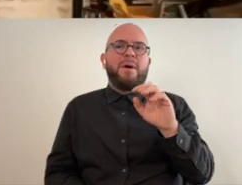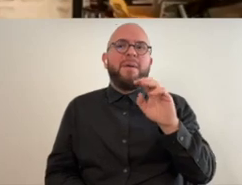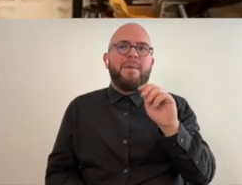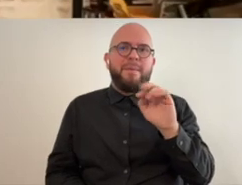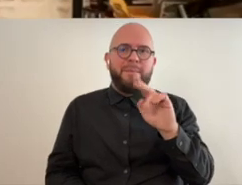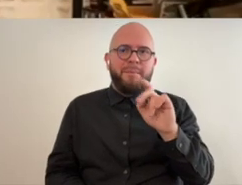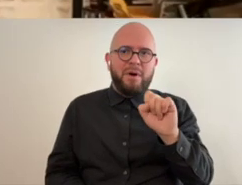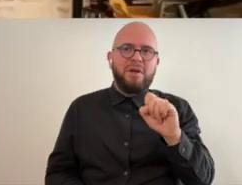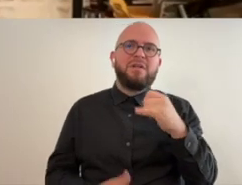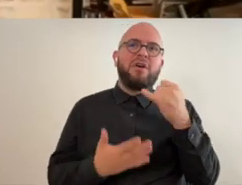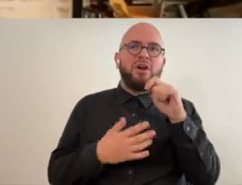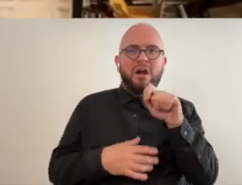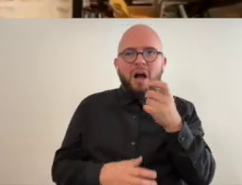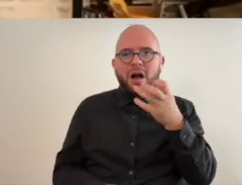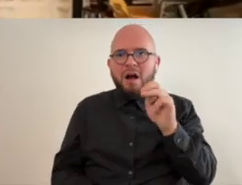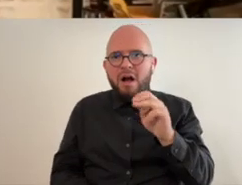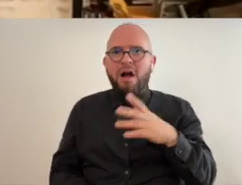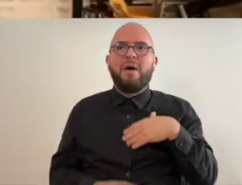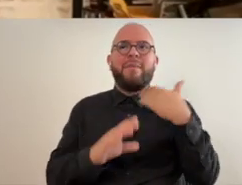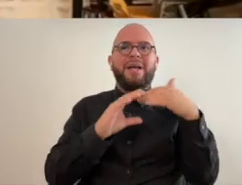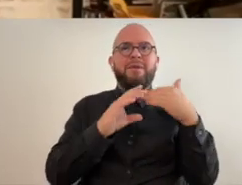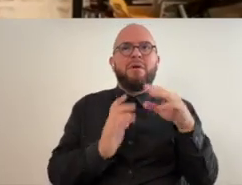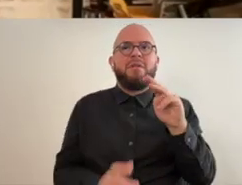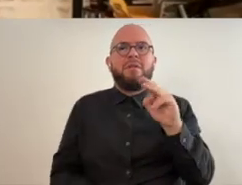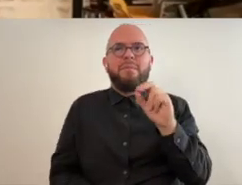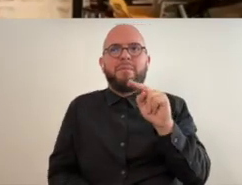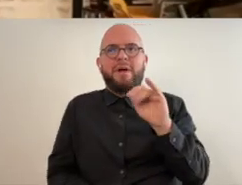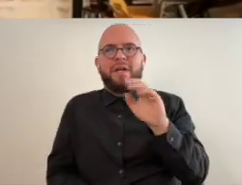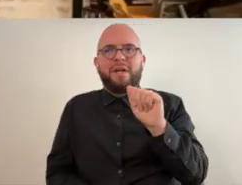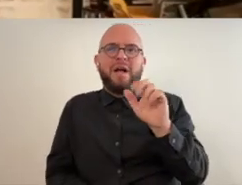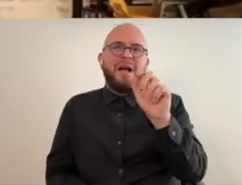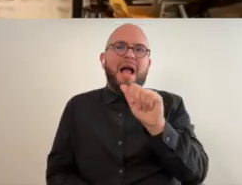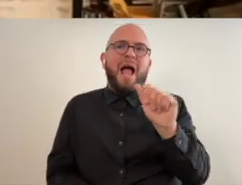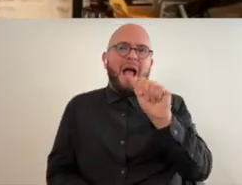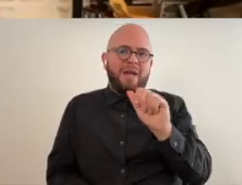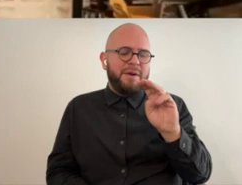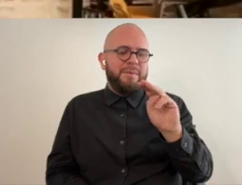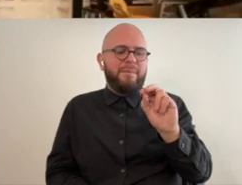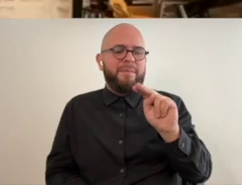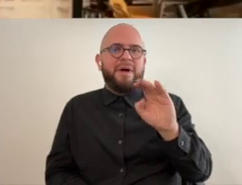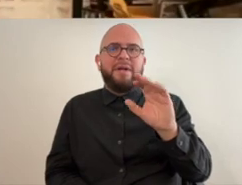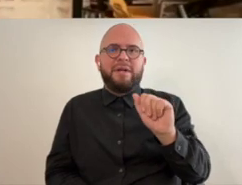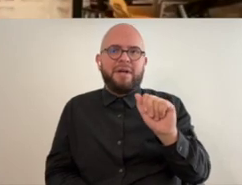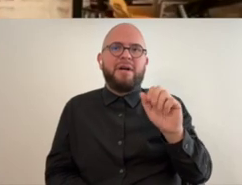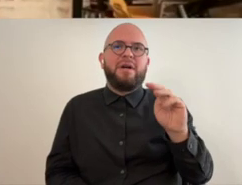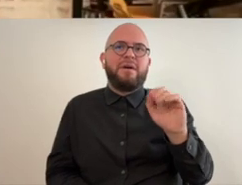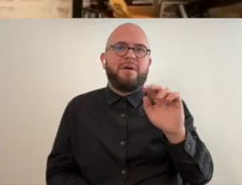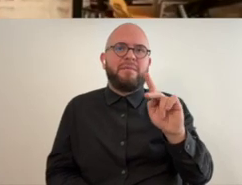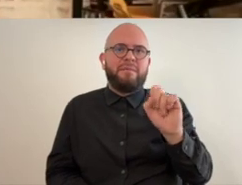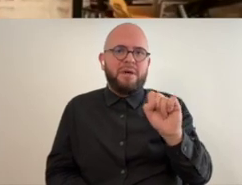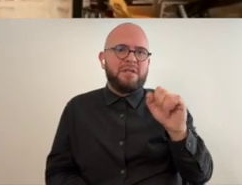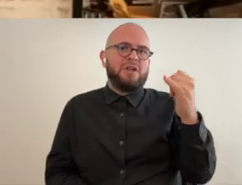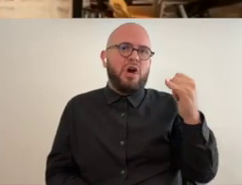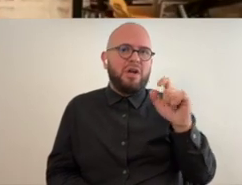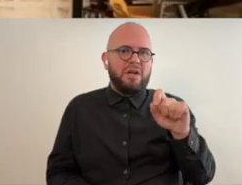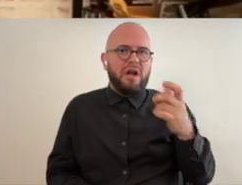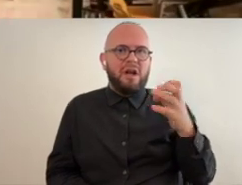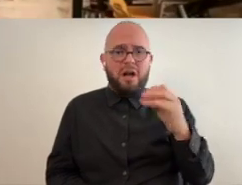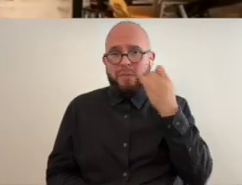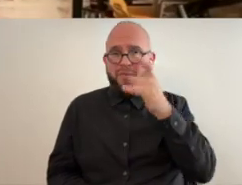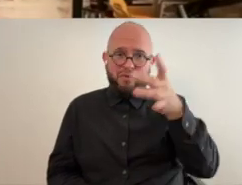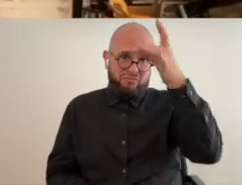at monicamarksart.com um both instagram and facebook if you remember monica marks art you could find me